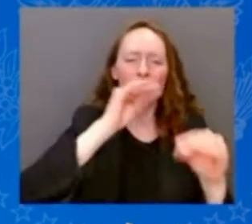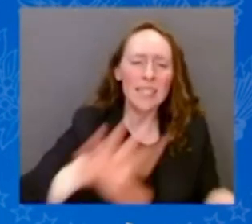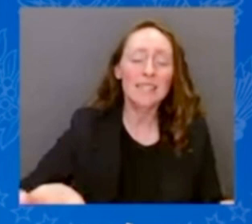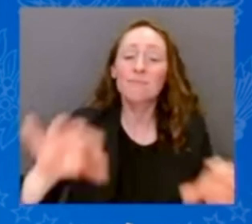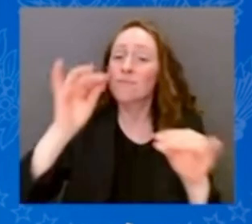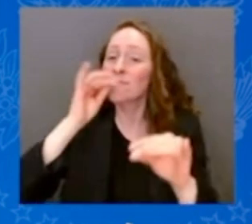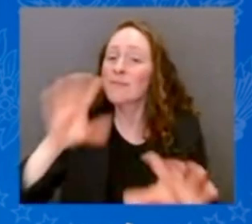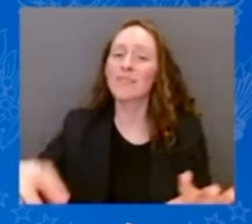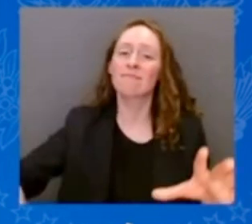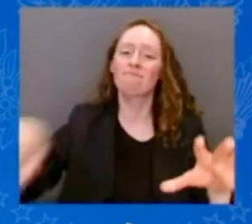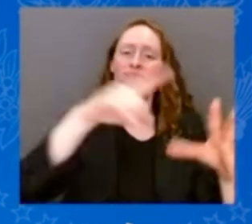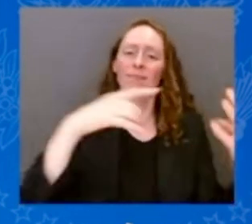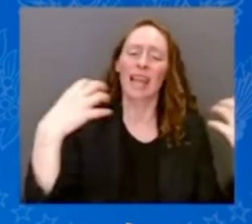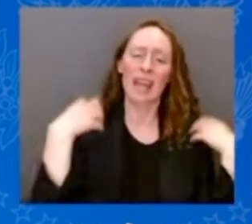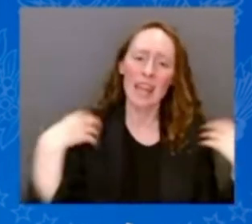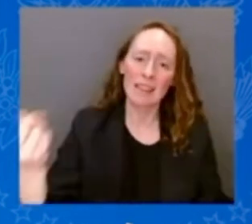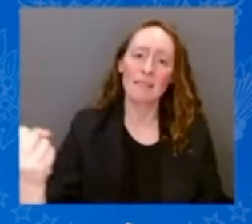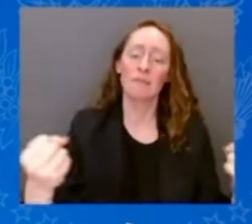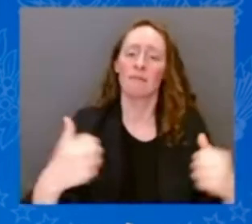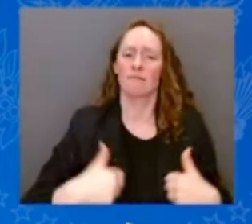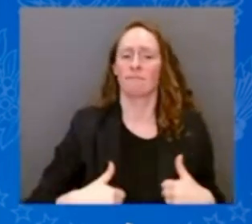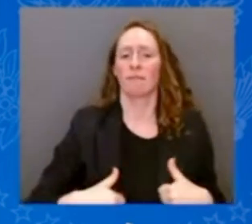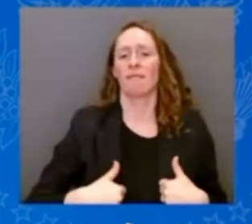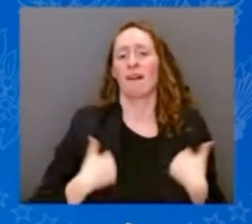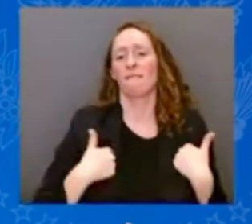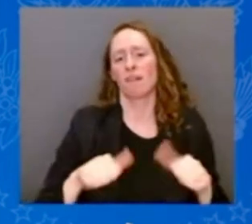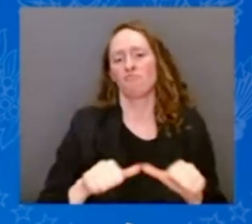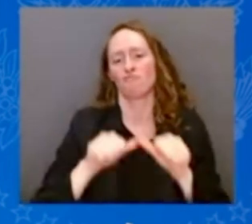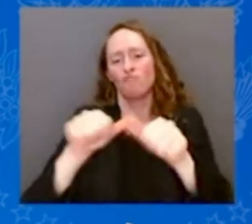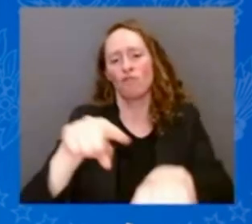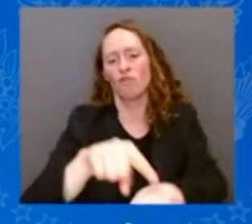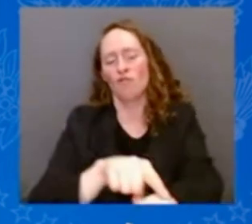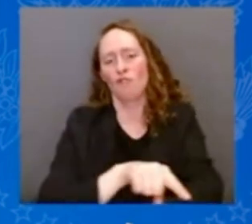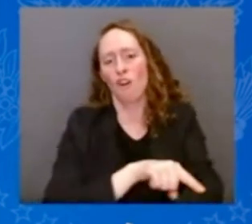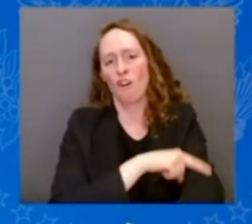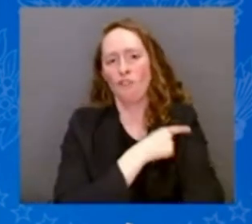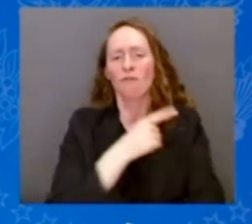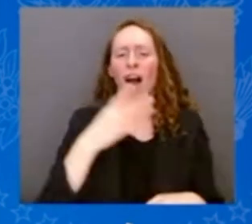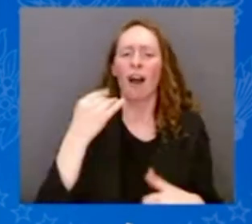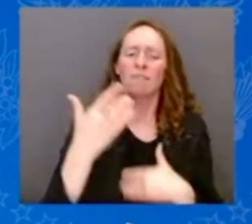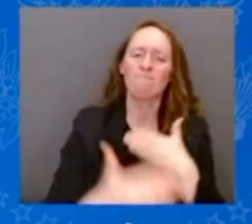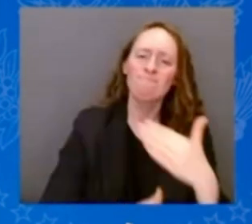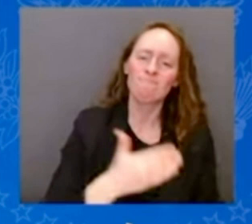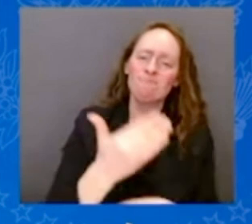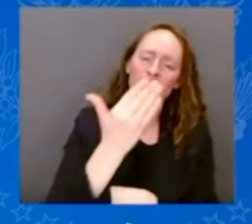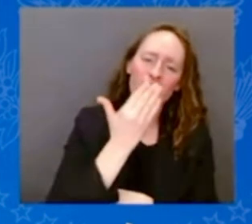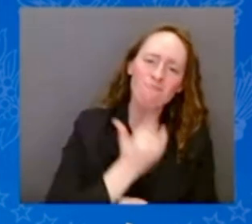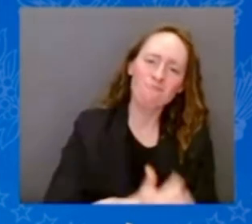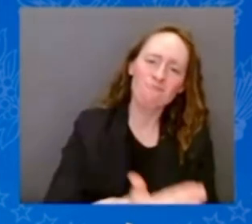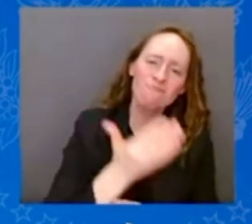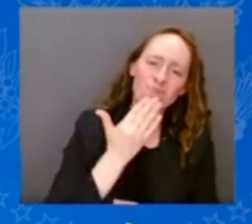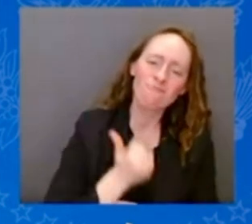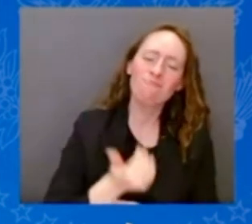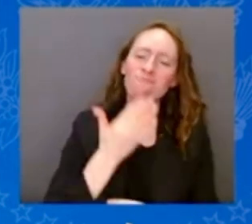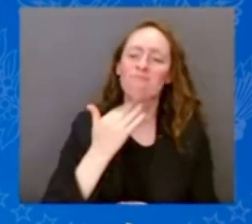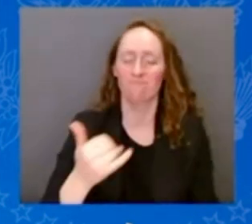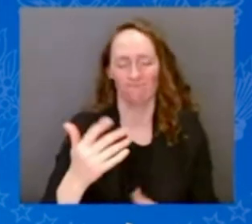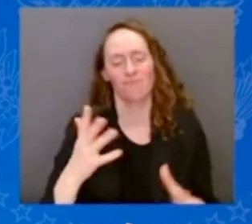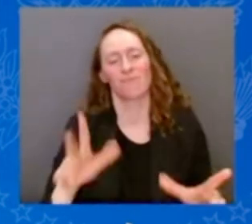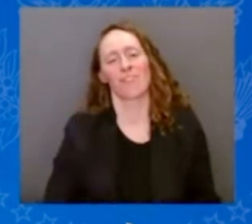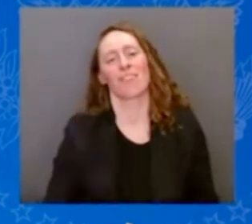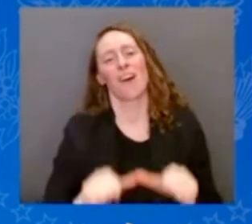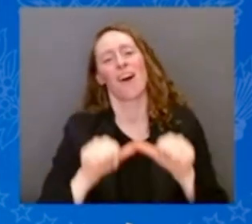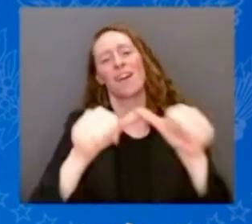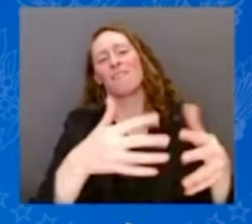bless you with his grace and his strength. Long live America. Long live the Greek